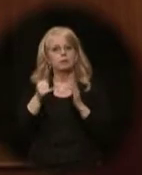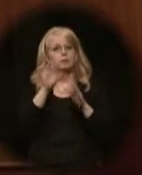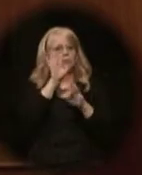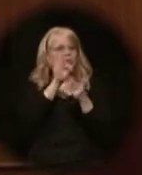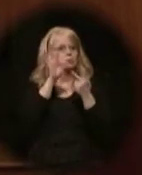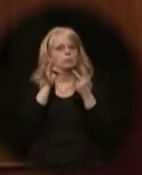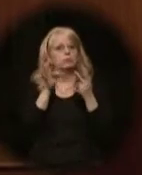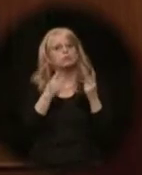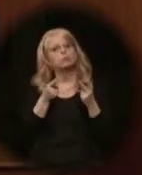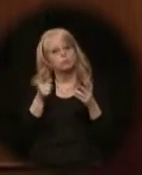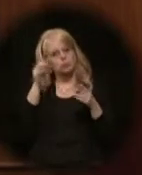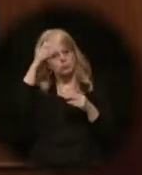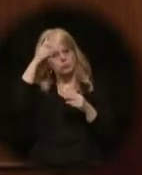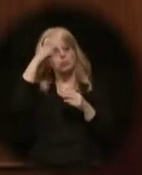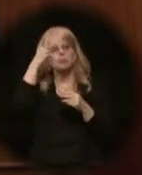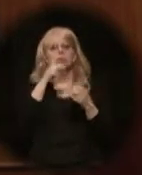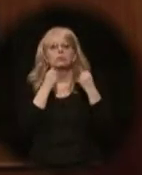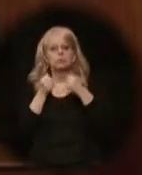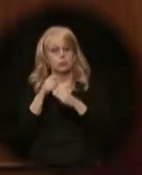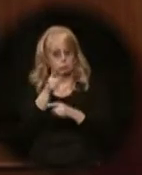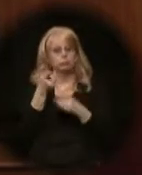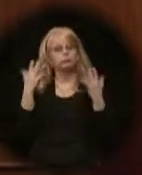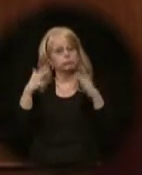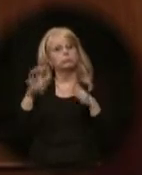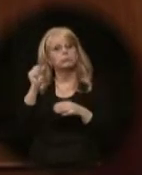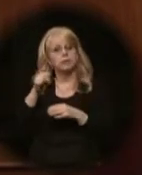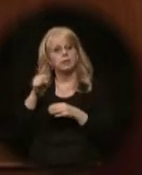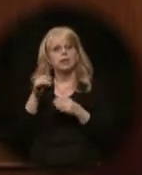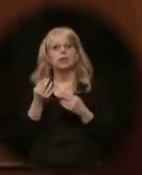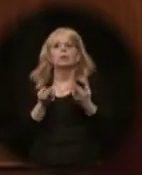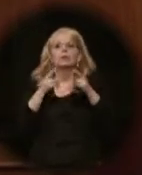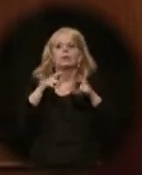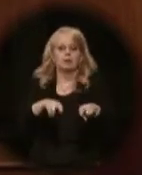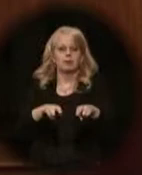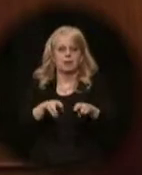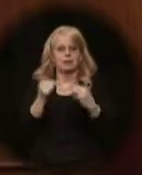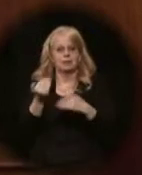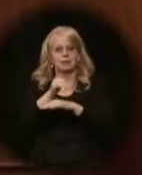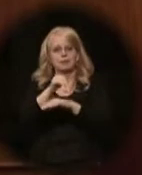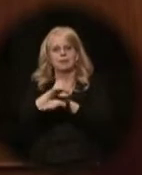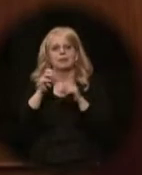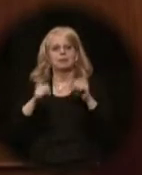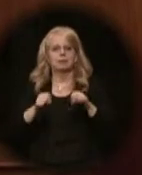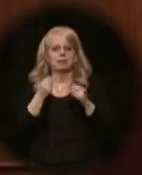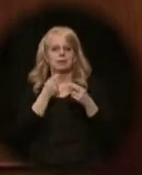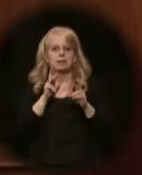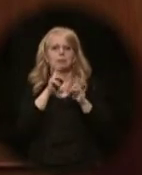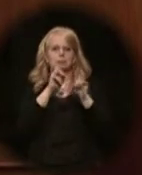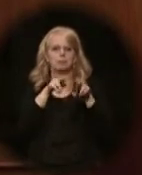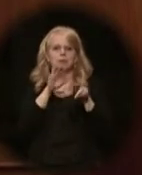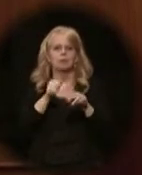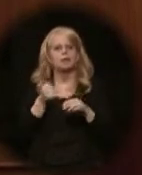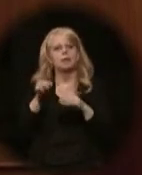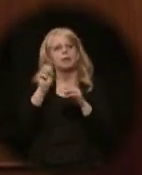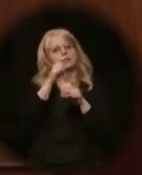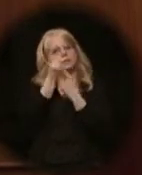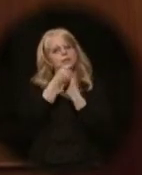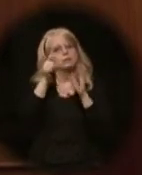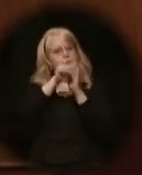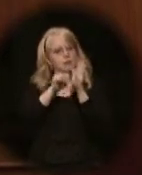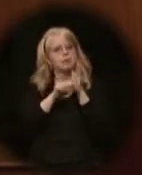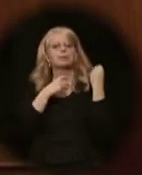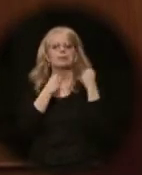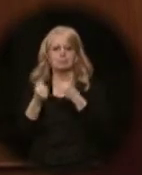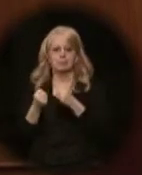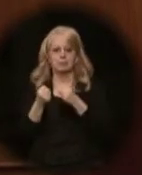to keep Alaska strong, and you did. As a result, tonight I can report that the state of our state is strong.